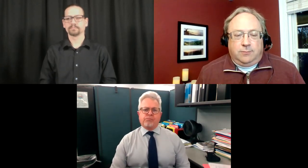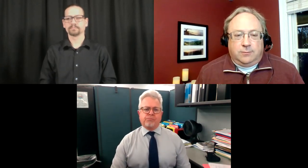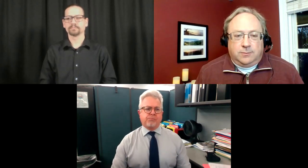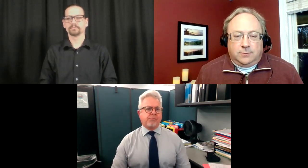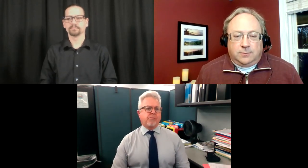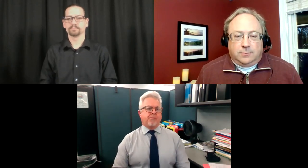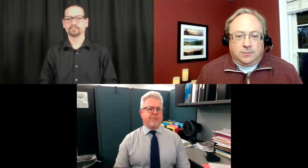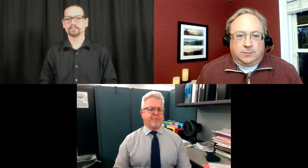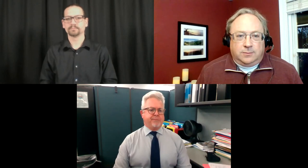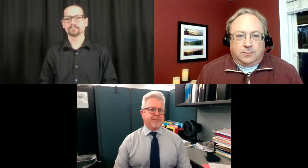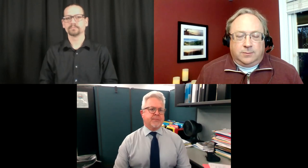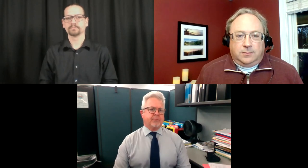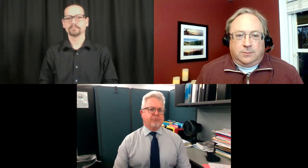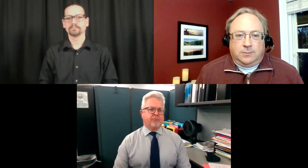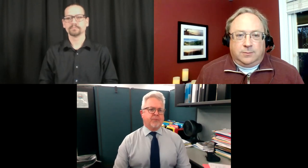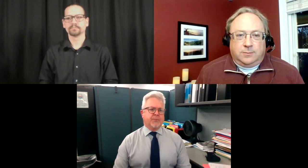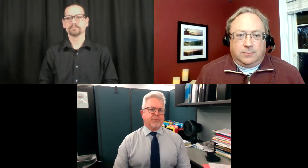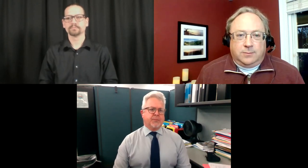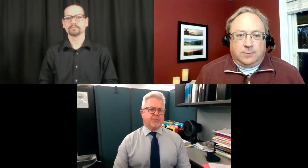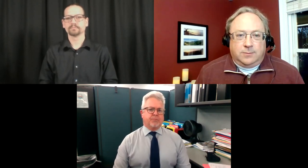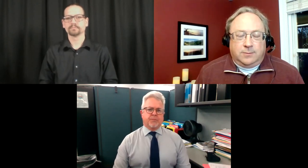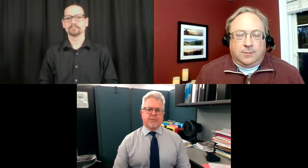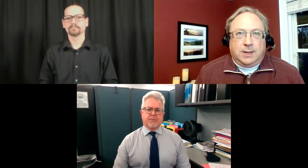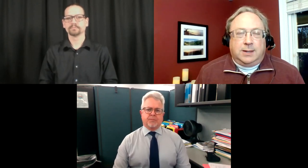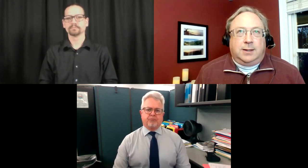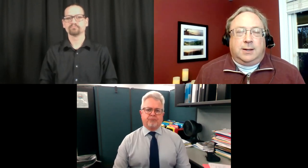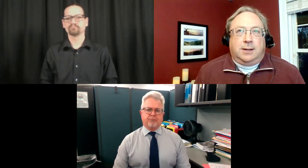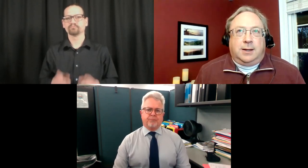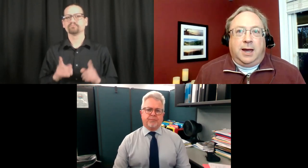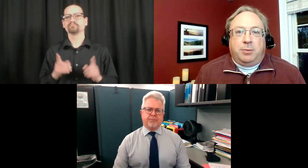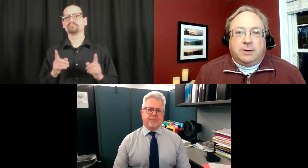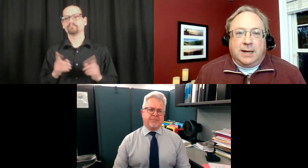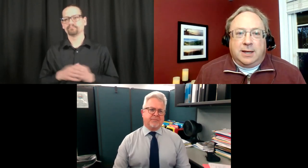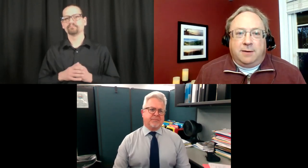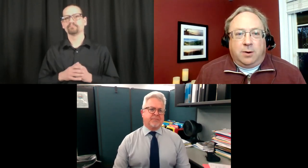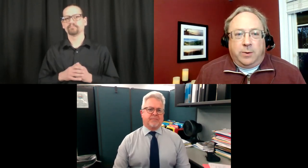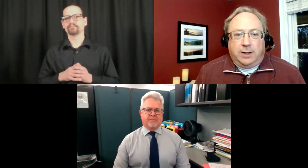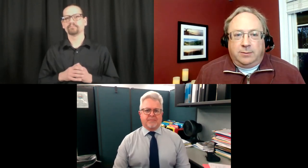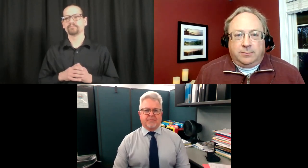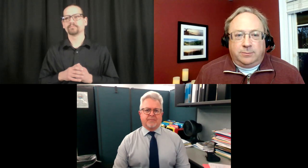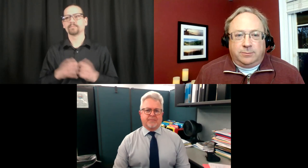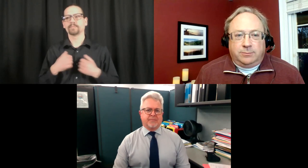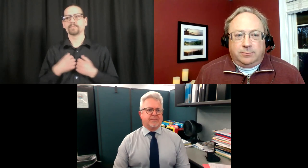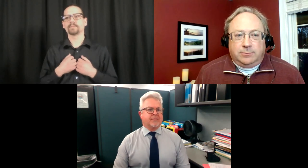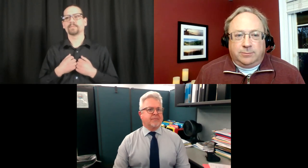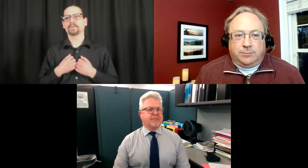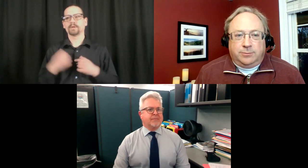reservations and so forth april is not that far away